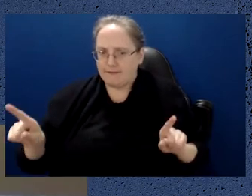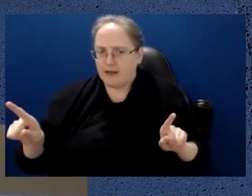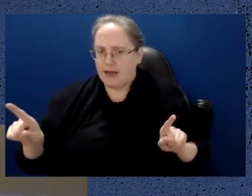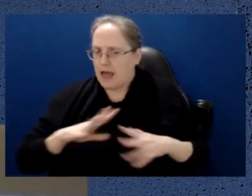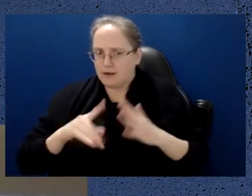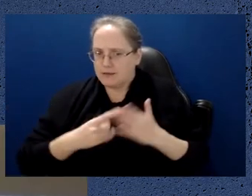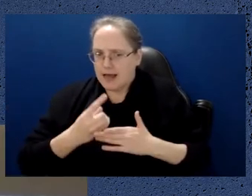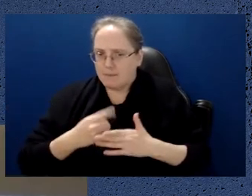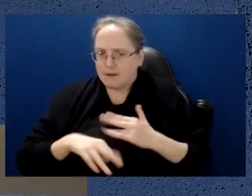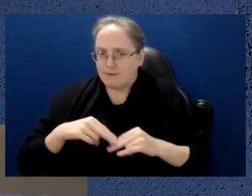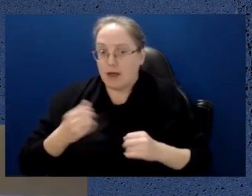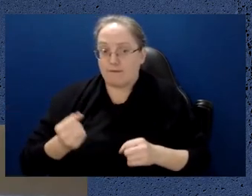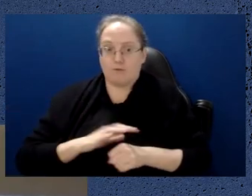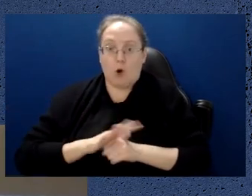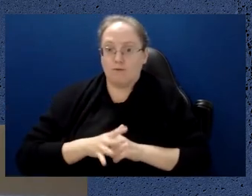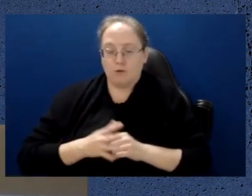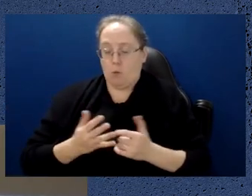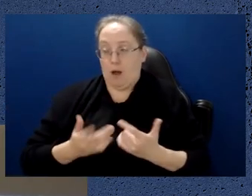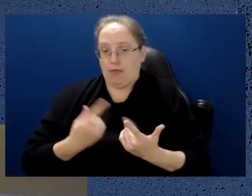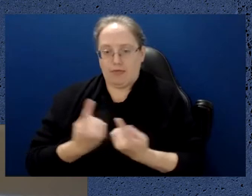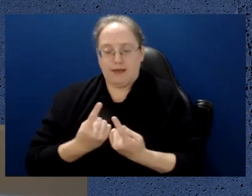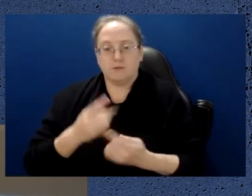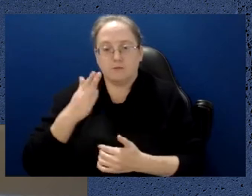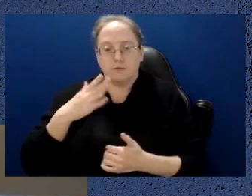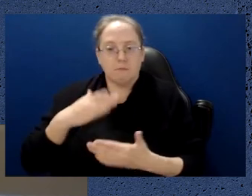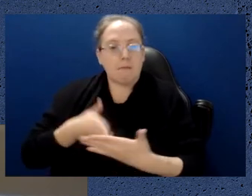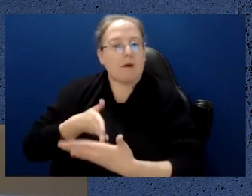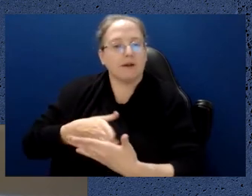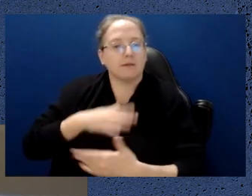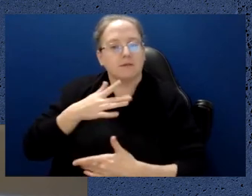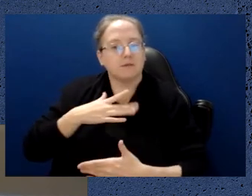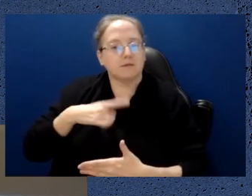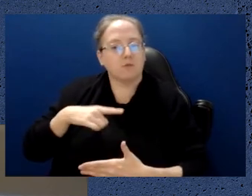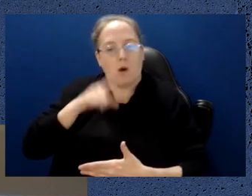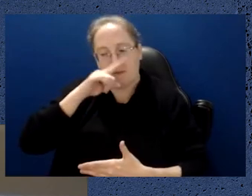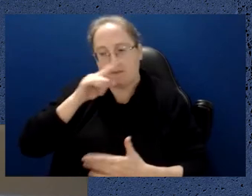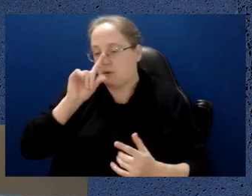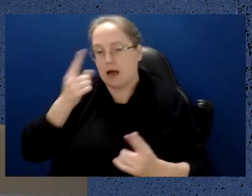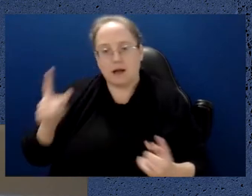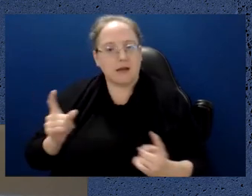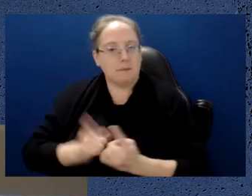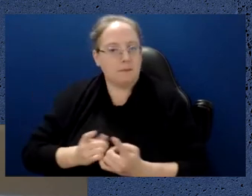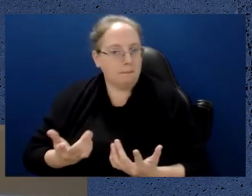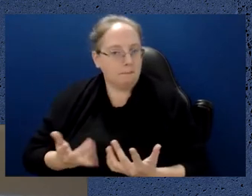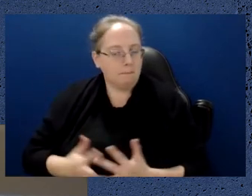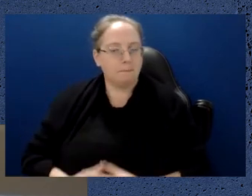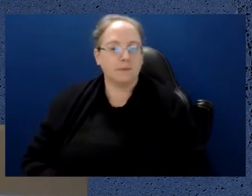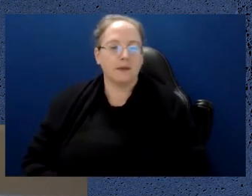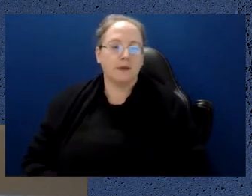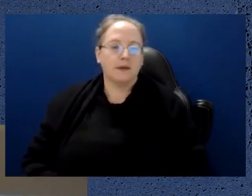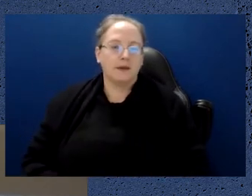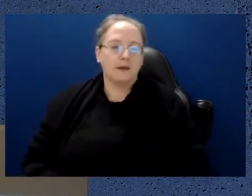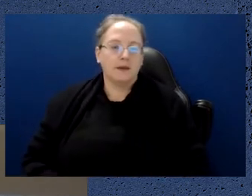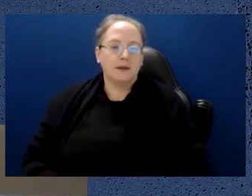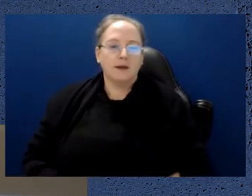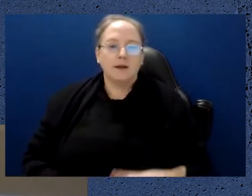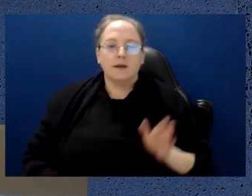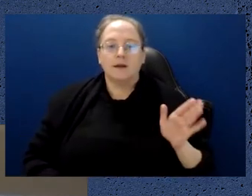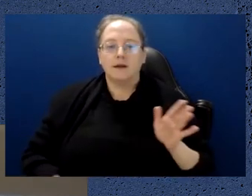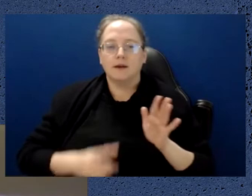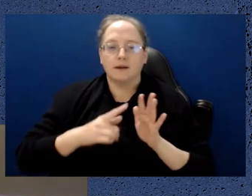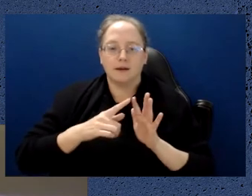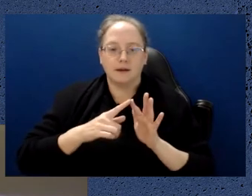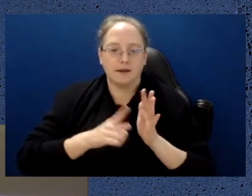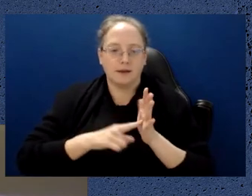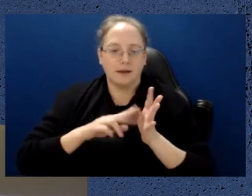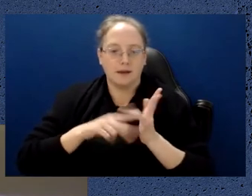So in principle, the answer is